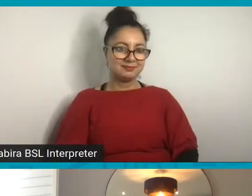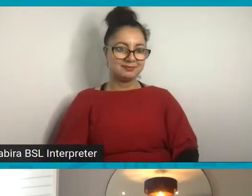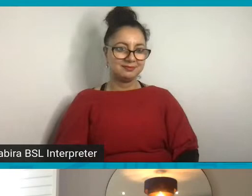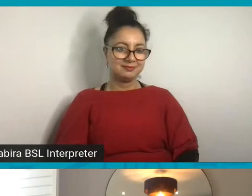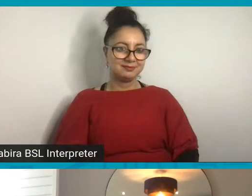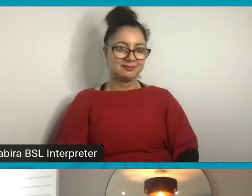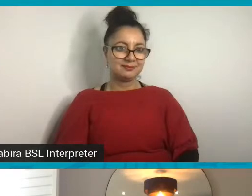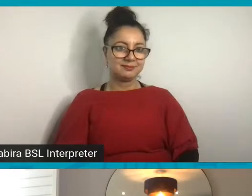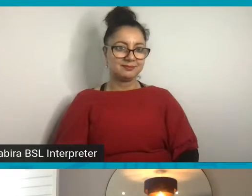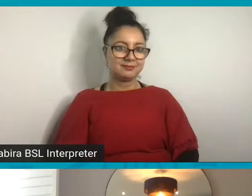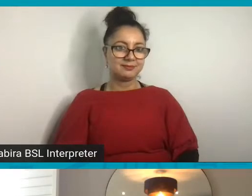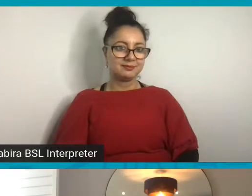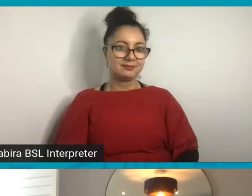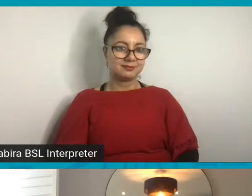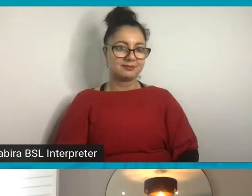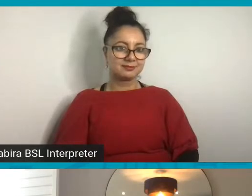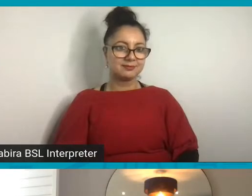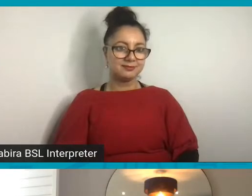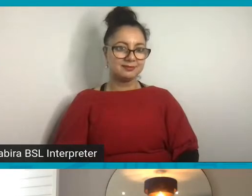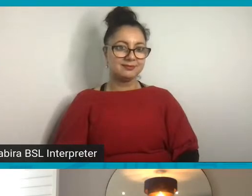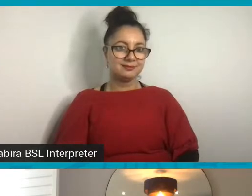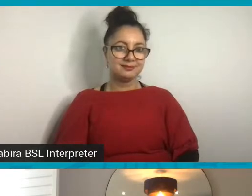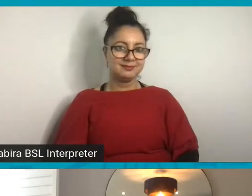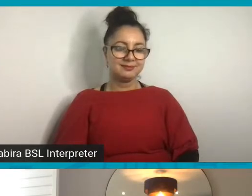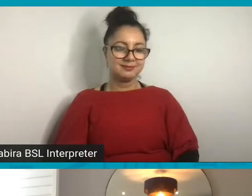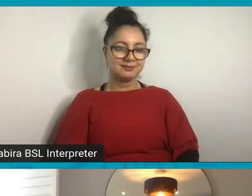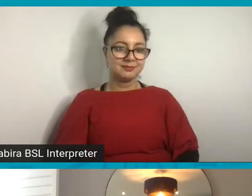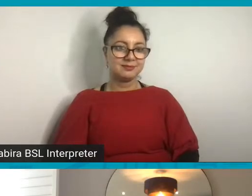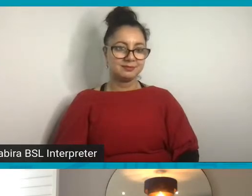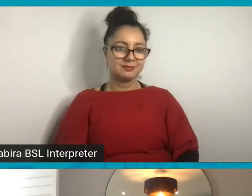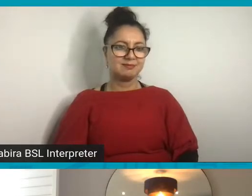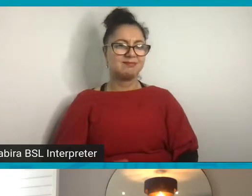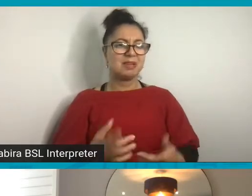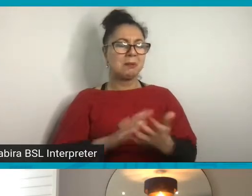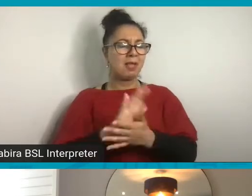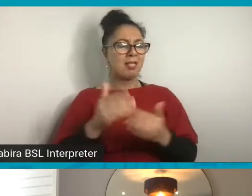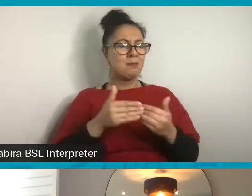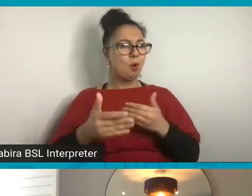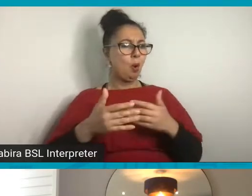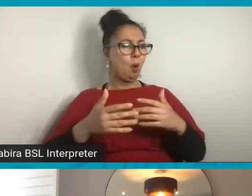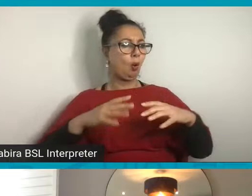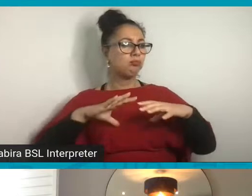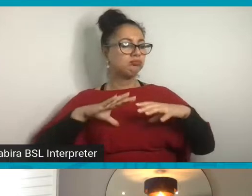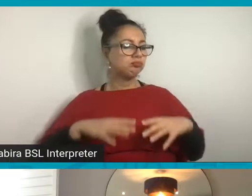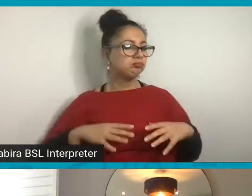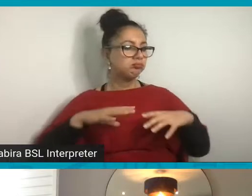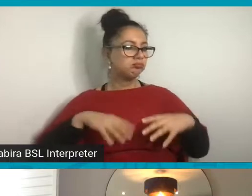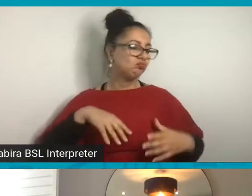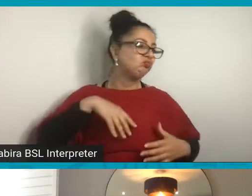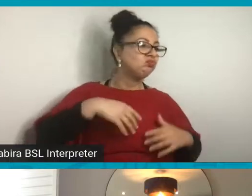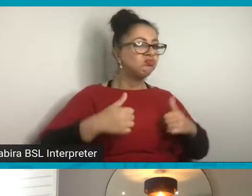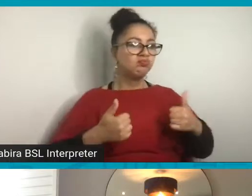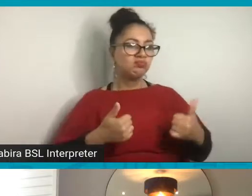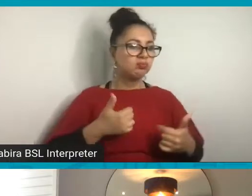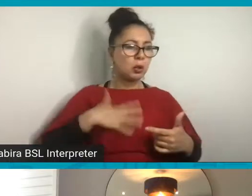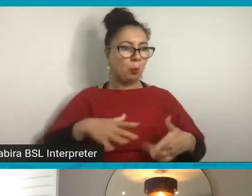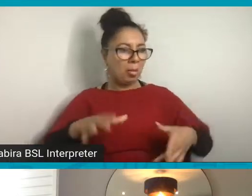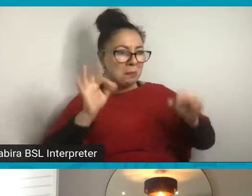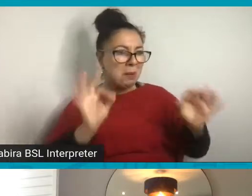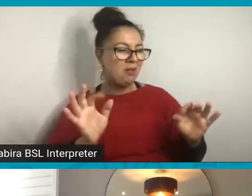And it keeps it more loose, I don't start worrying about it looking perfect.